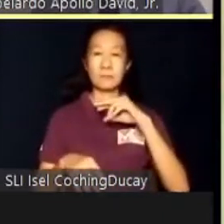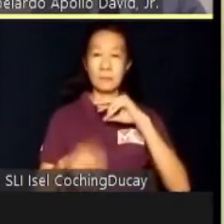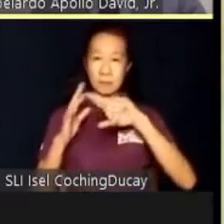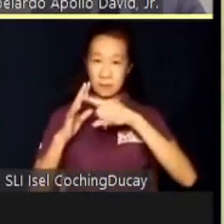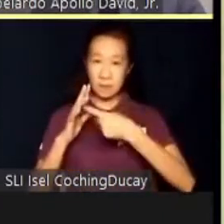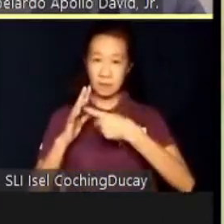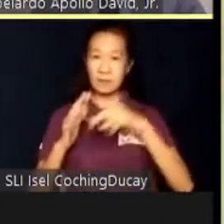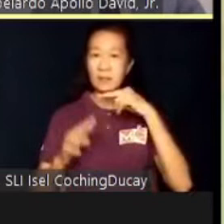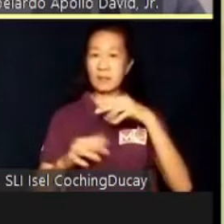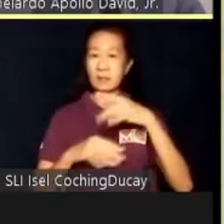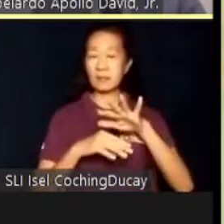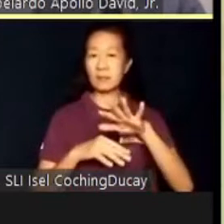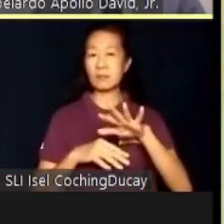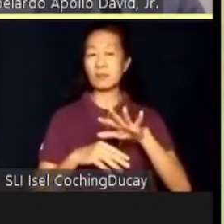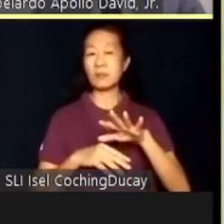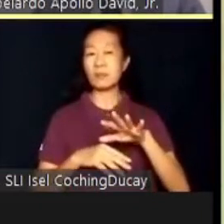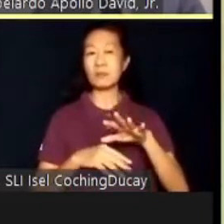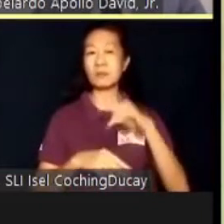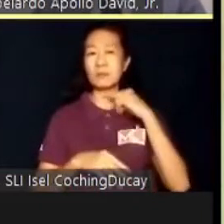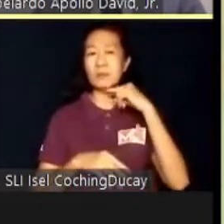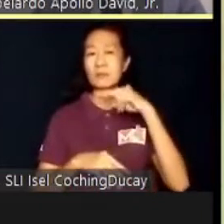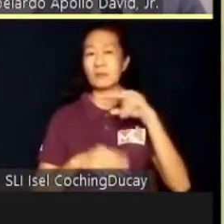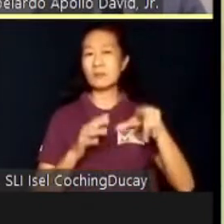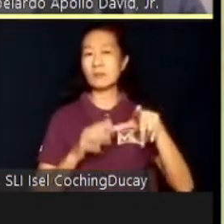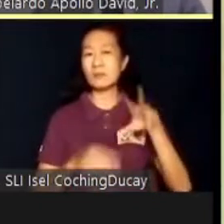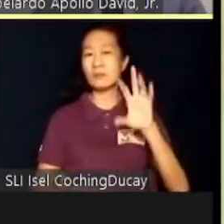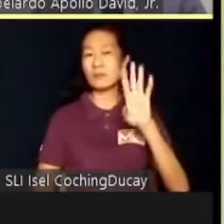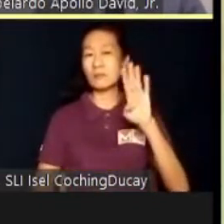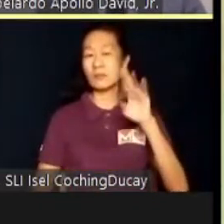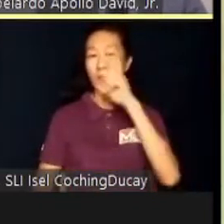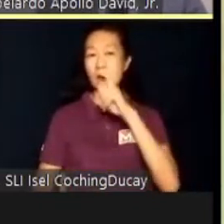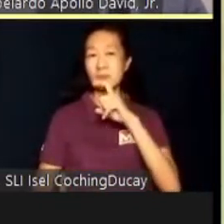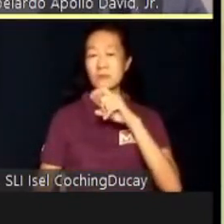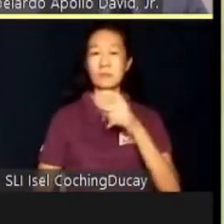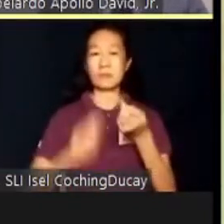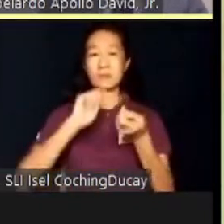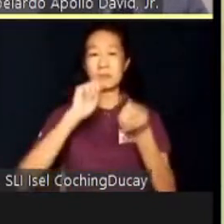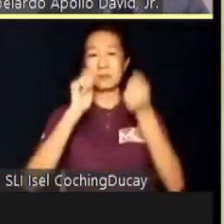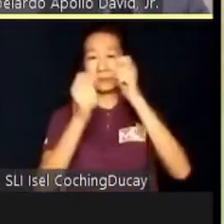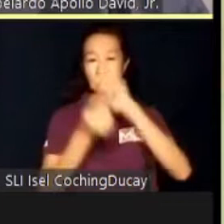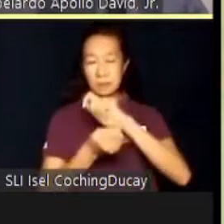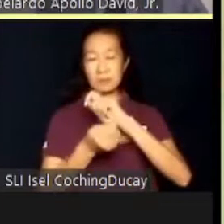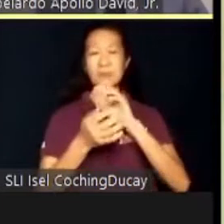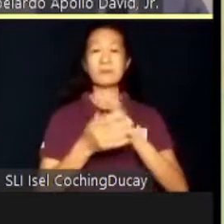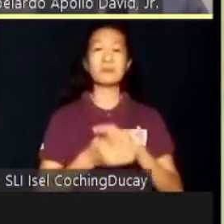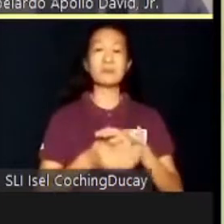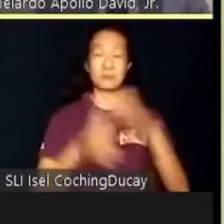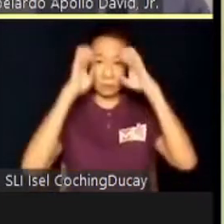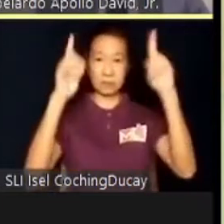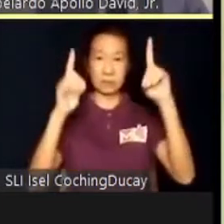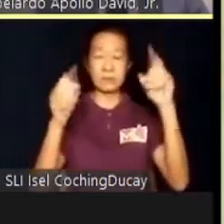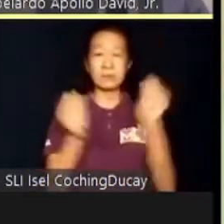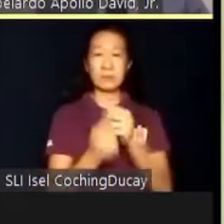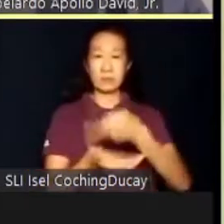not later than 14 years old. This process is called transition education, which entails helping